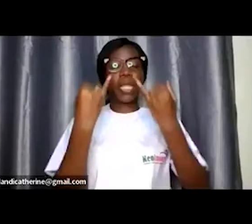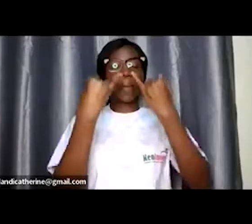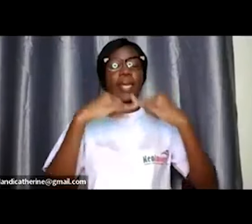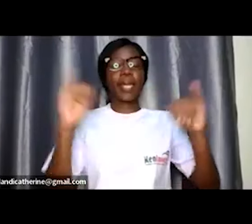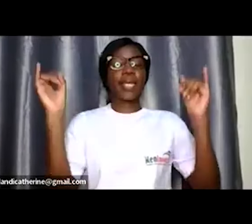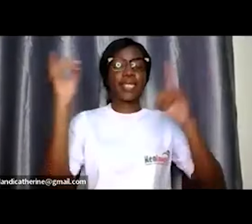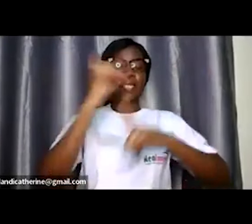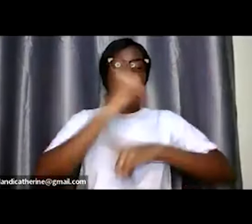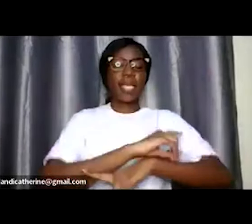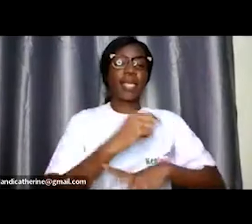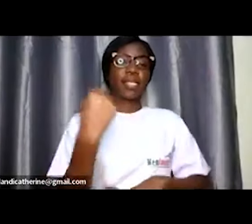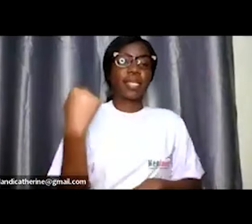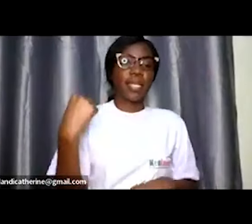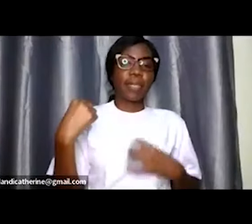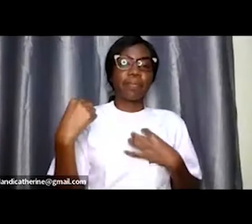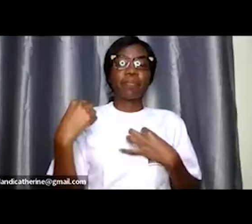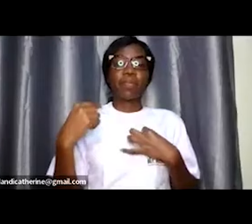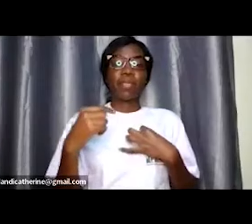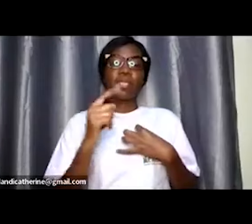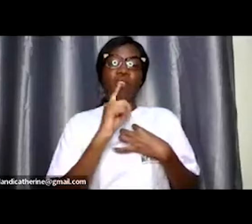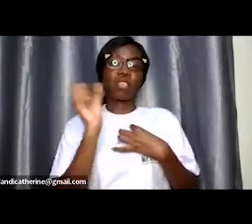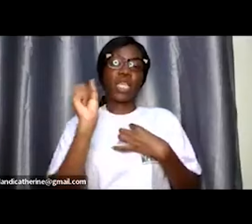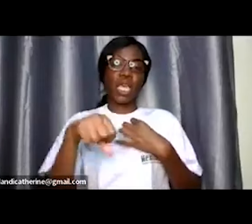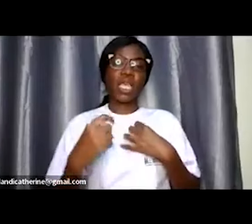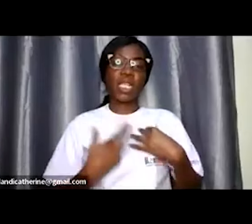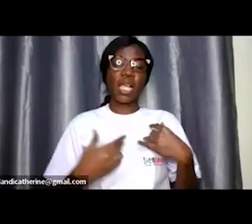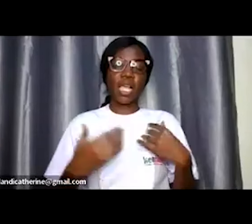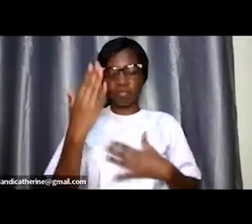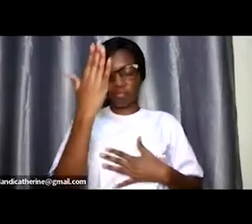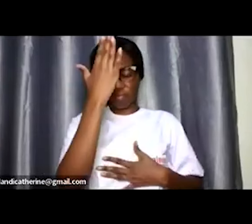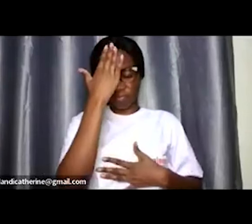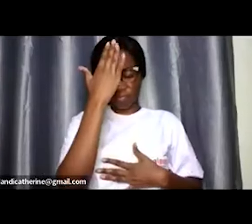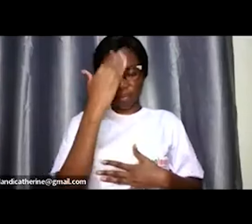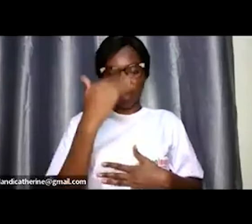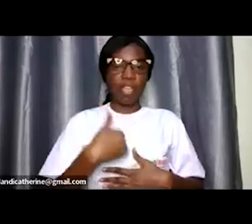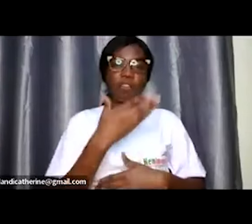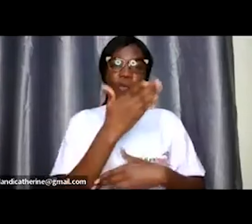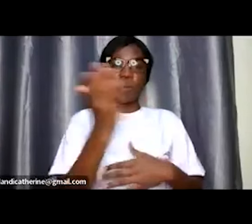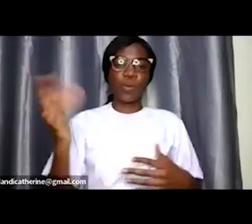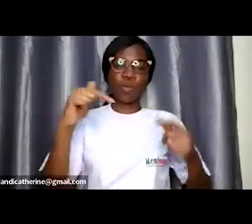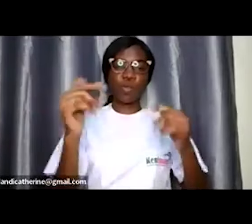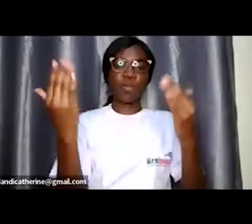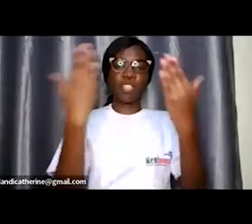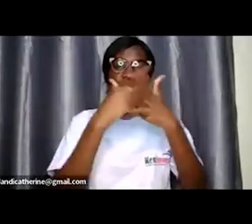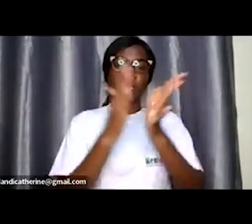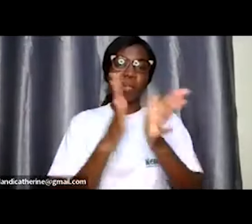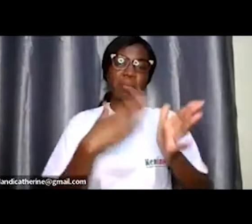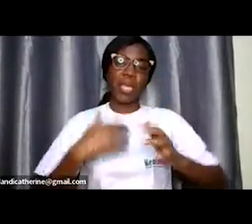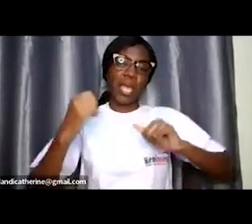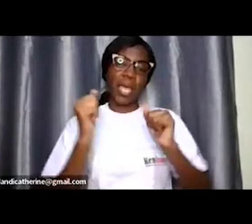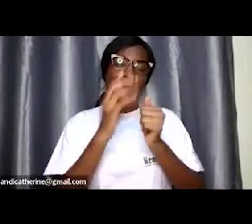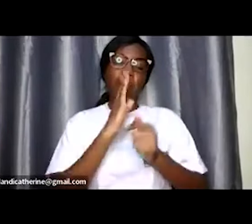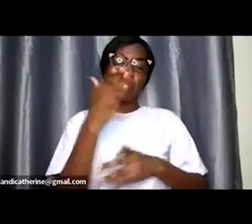yesterday and uh yeah so we are we are very honored and happy to have you guys tonight i'm very very excited to be